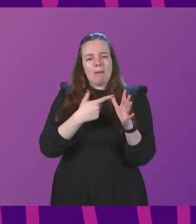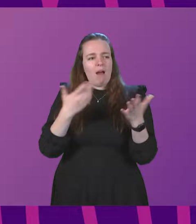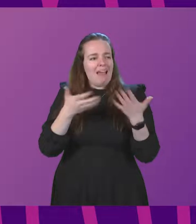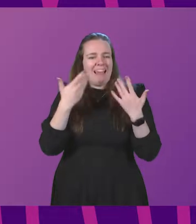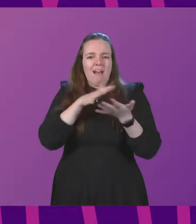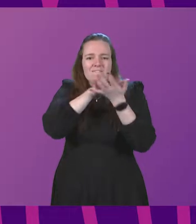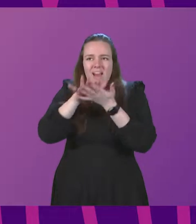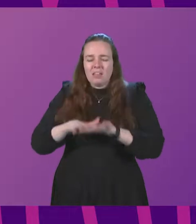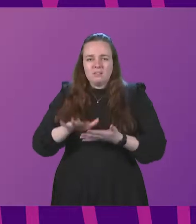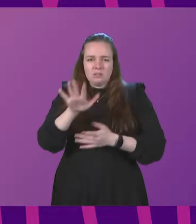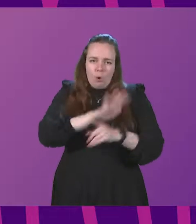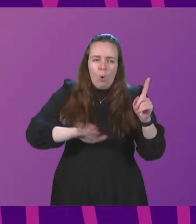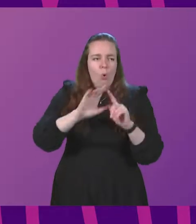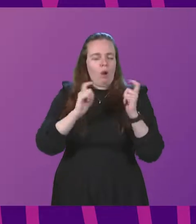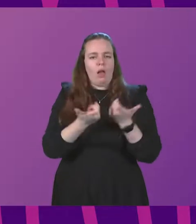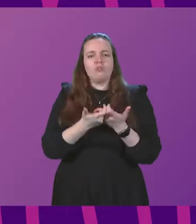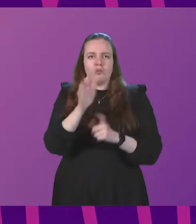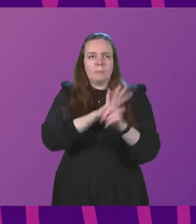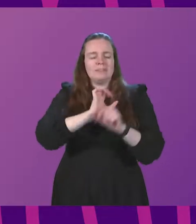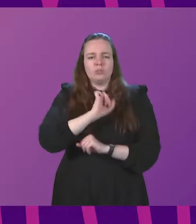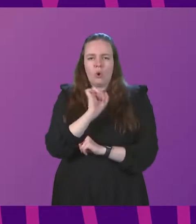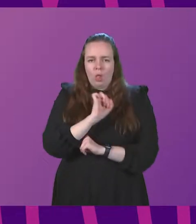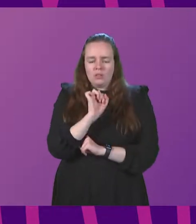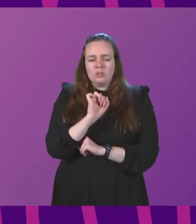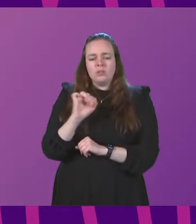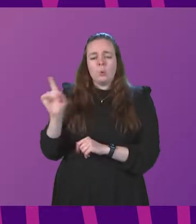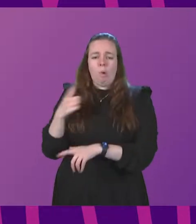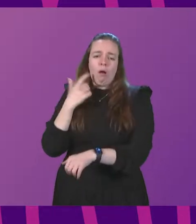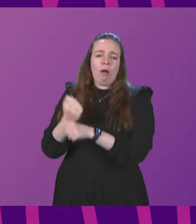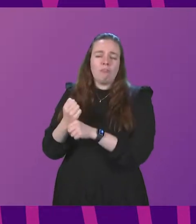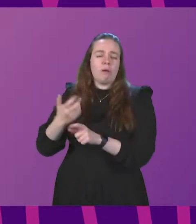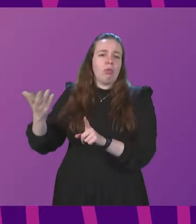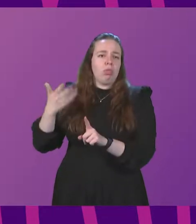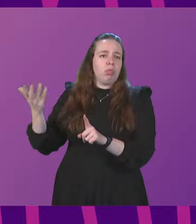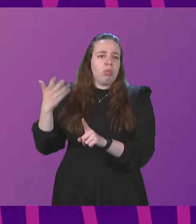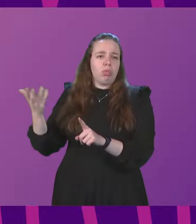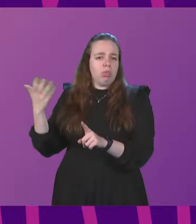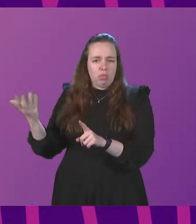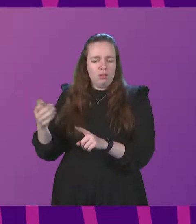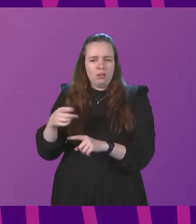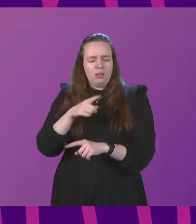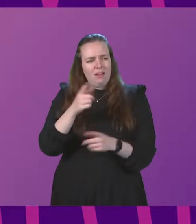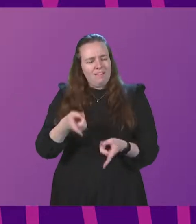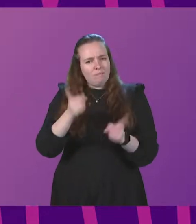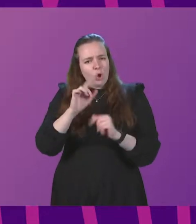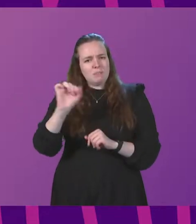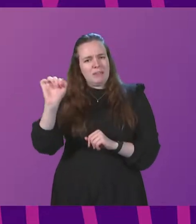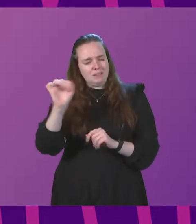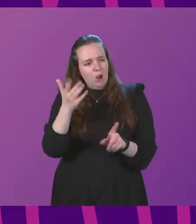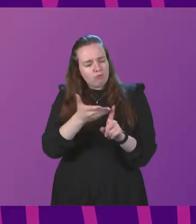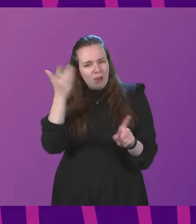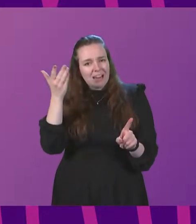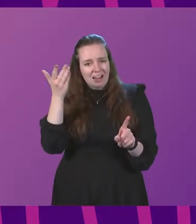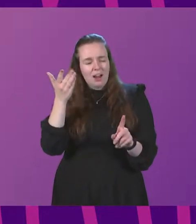classroom in Scotland. So instead of her government's baffling adventures in woodwork, does the First Minister recognize